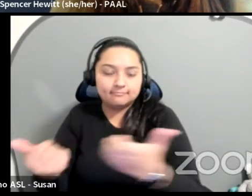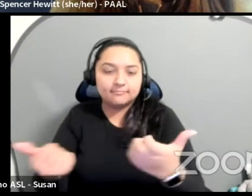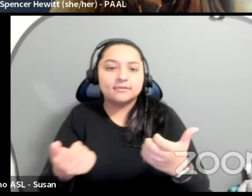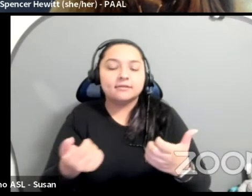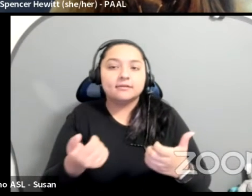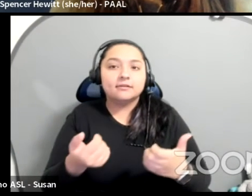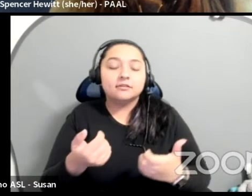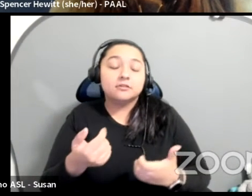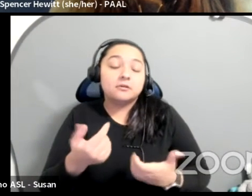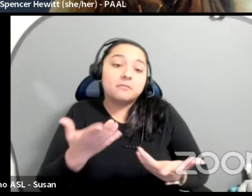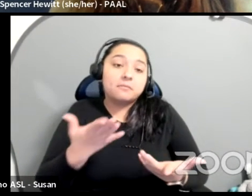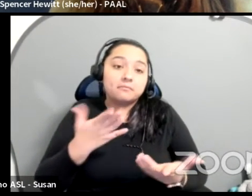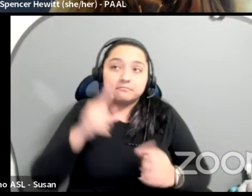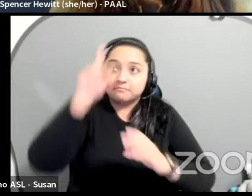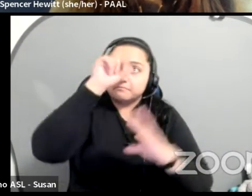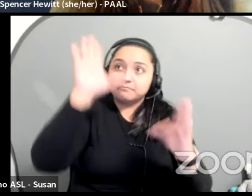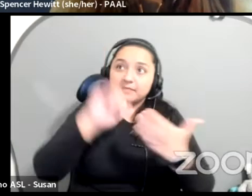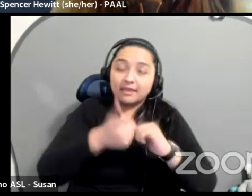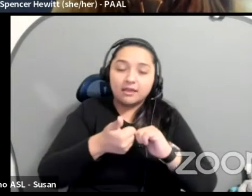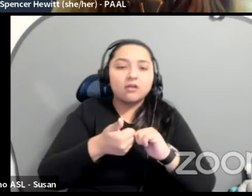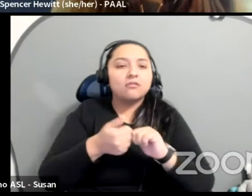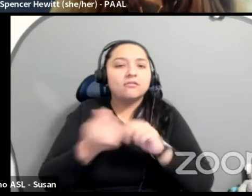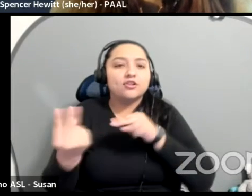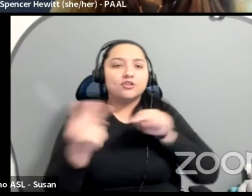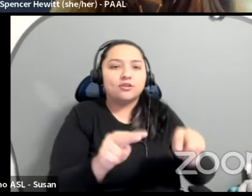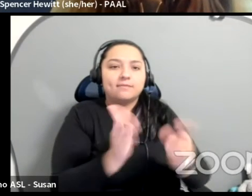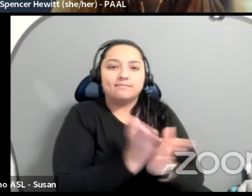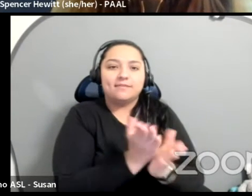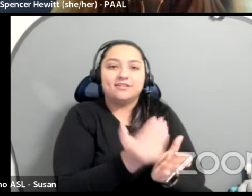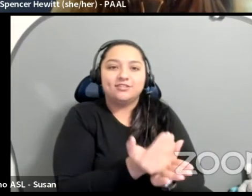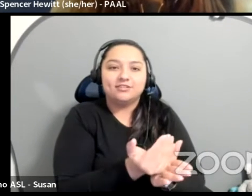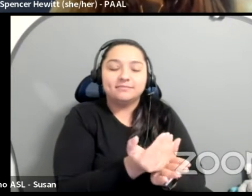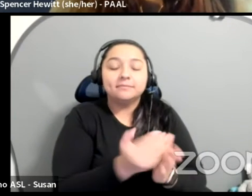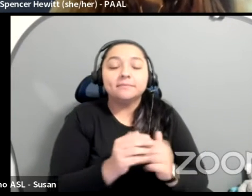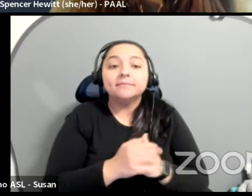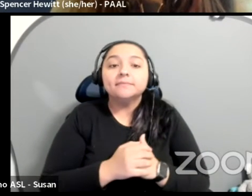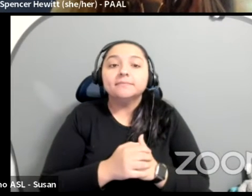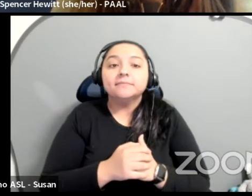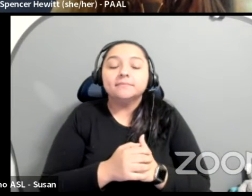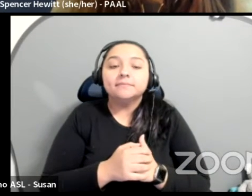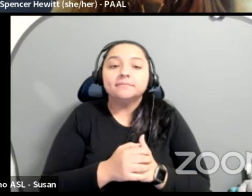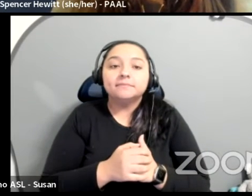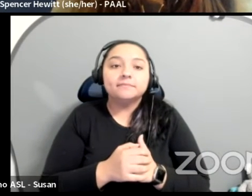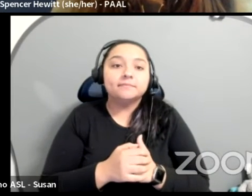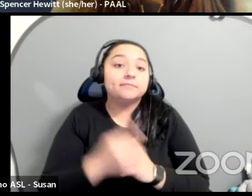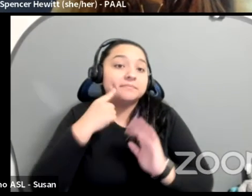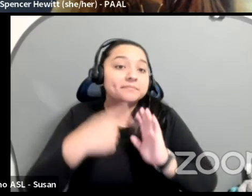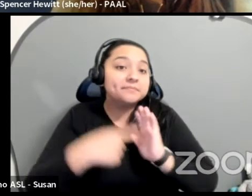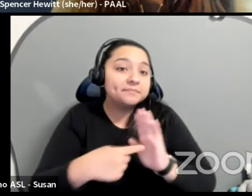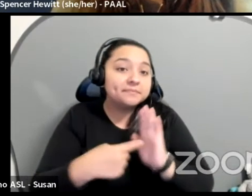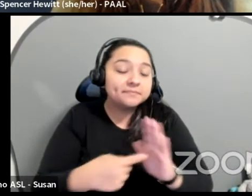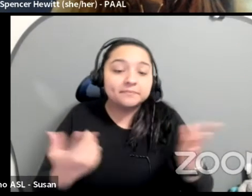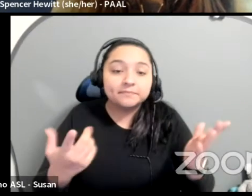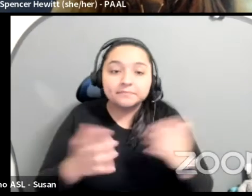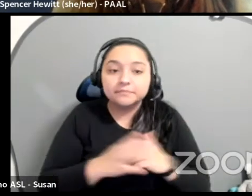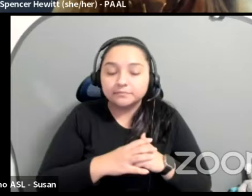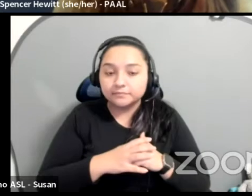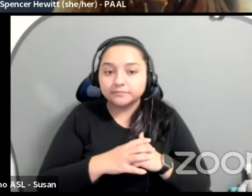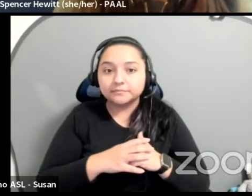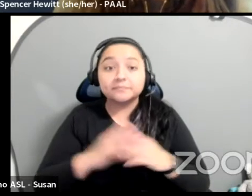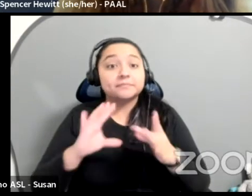see that is looking at your budget, right? So for example, if you say that you are very committed to